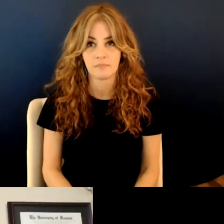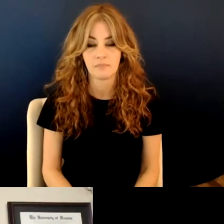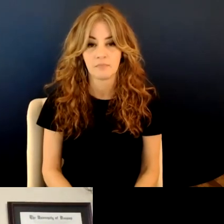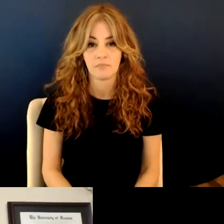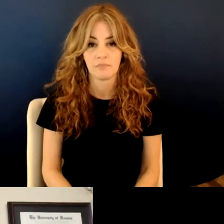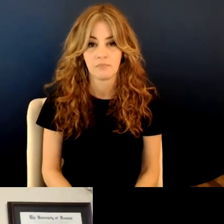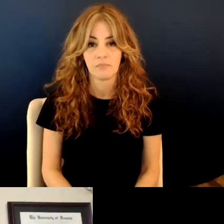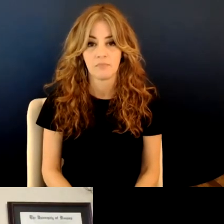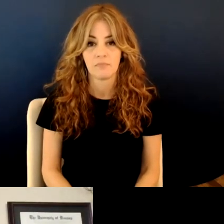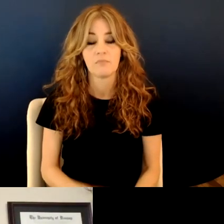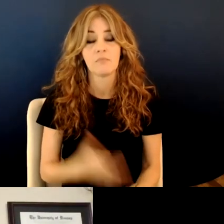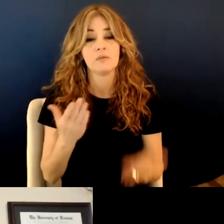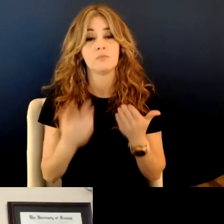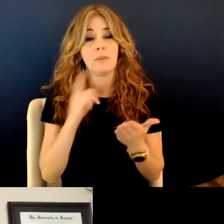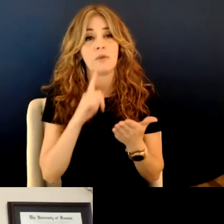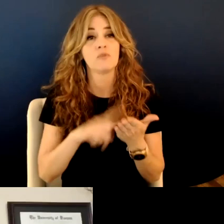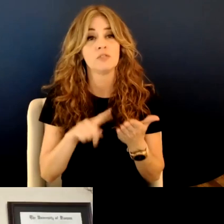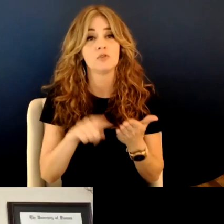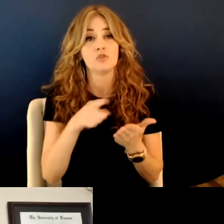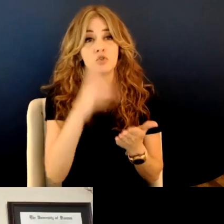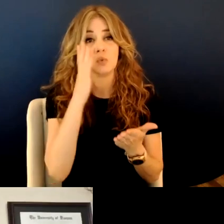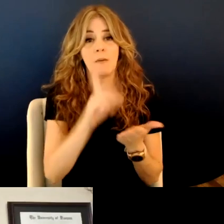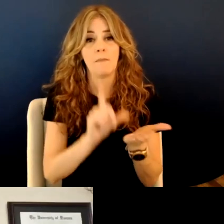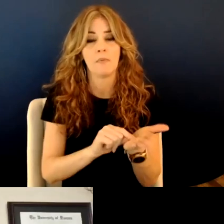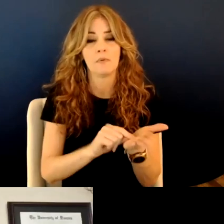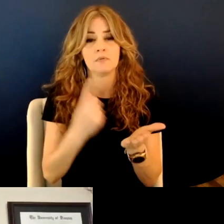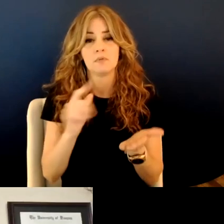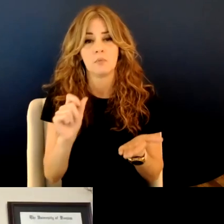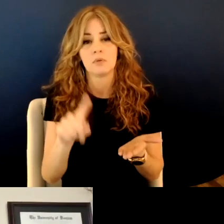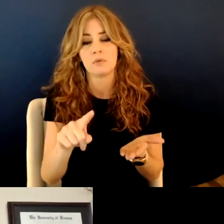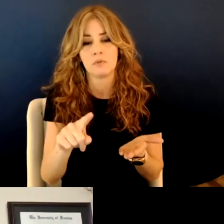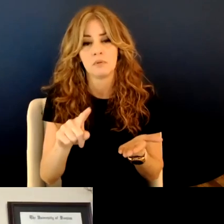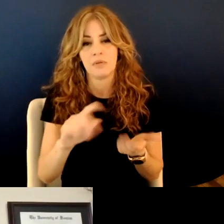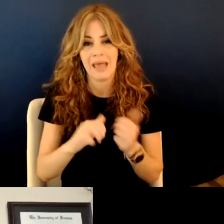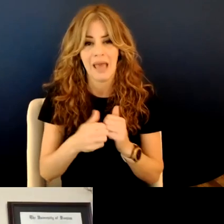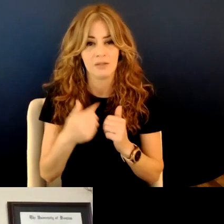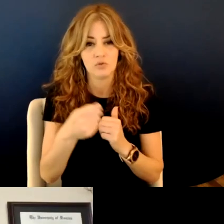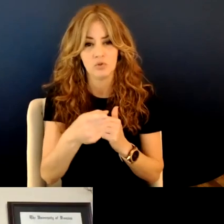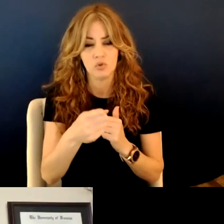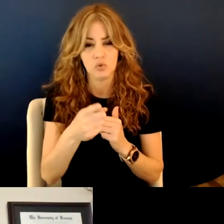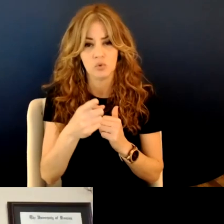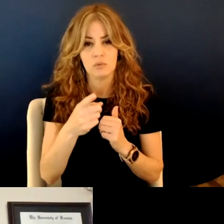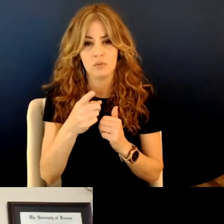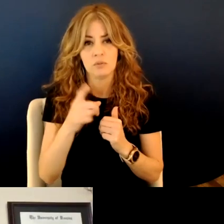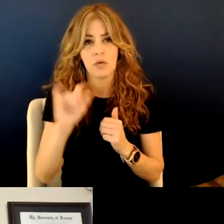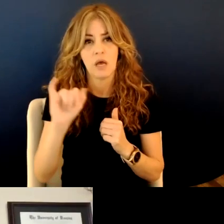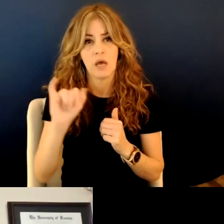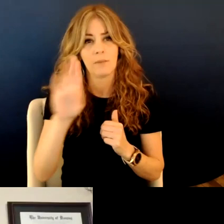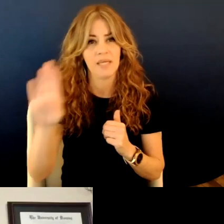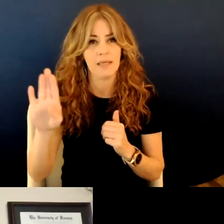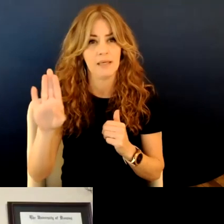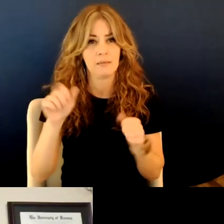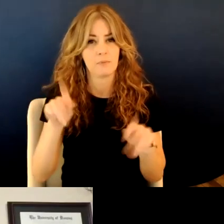research that might be published, uh, somebody wants to know, Amanda wants to know, how did you go about your IRB permissions?